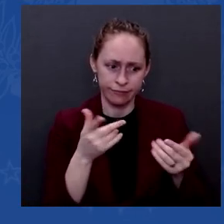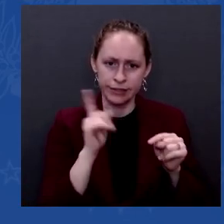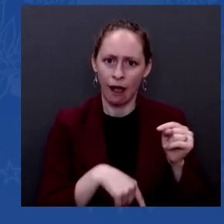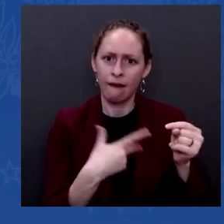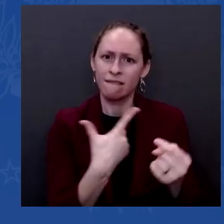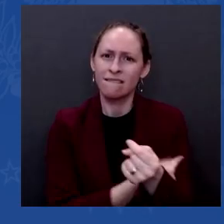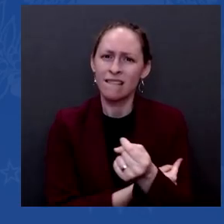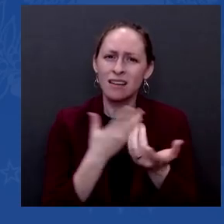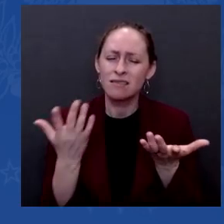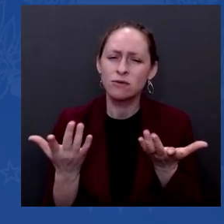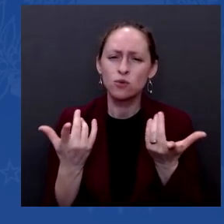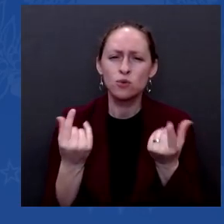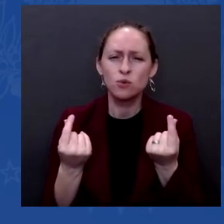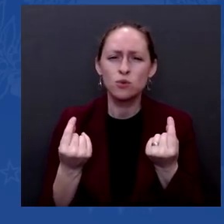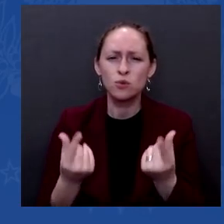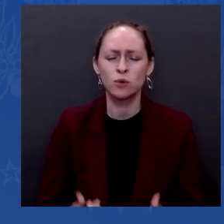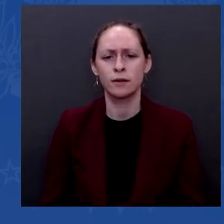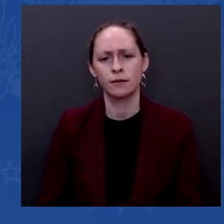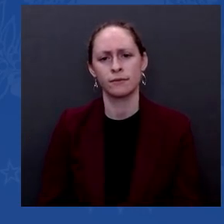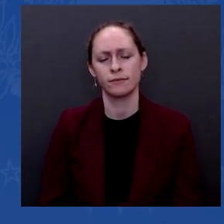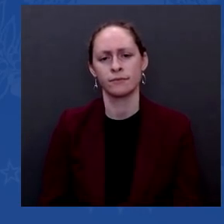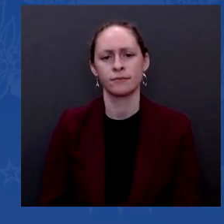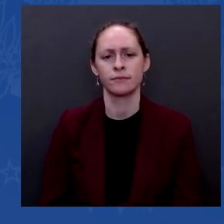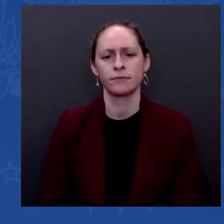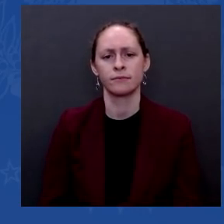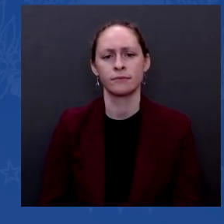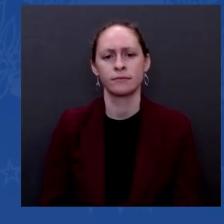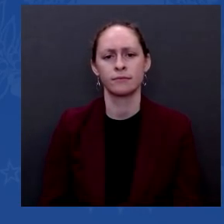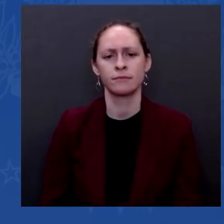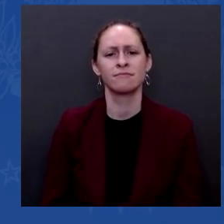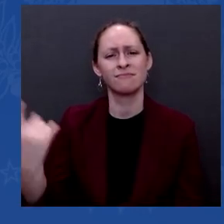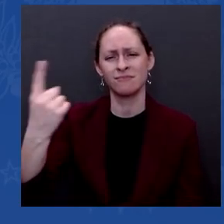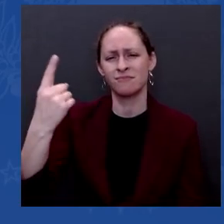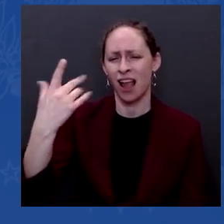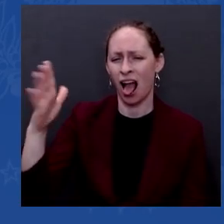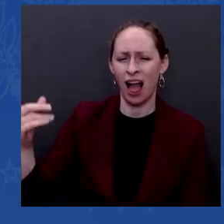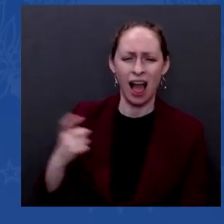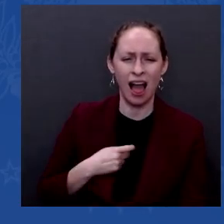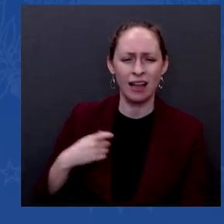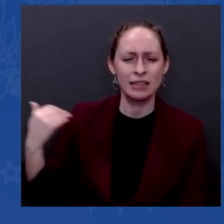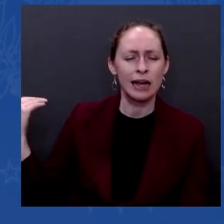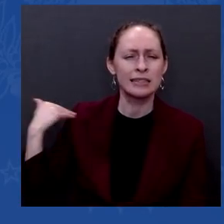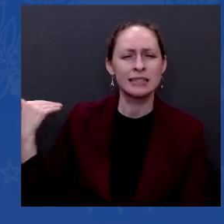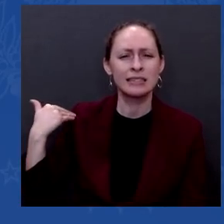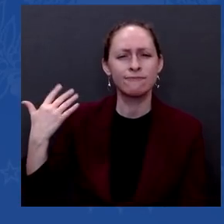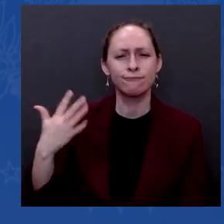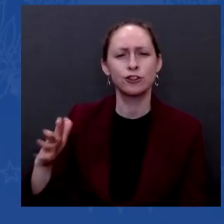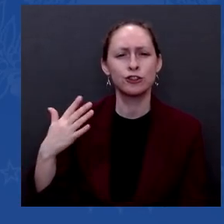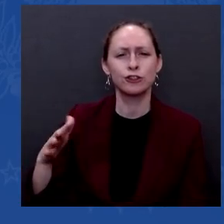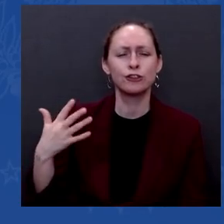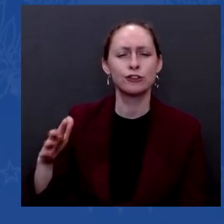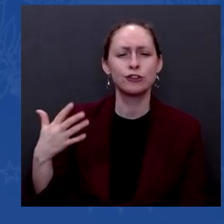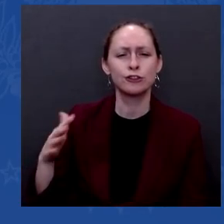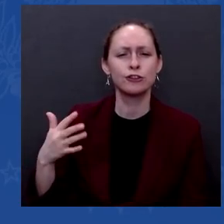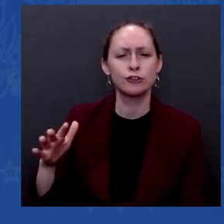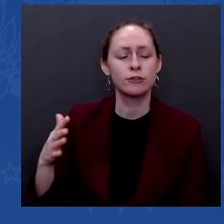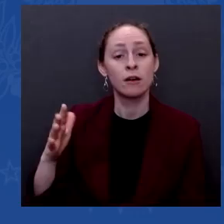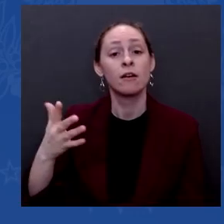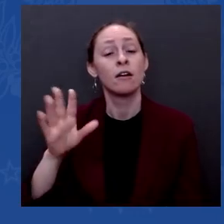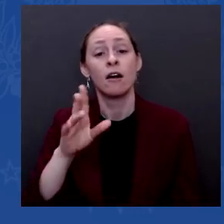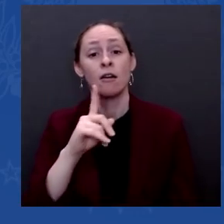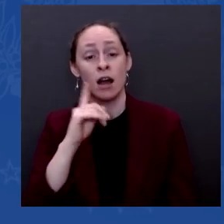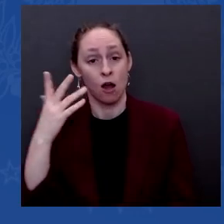got asked that question about three months ago about people between the ages of, you know, seven and 12. Well, and finally,